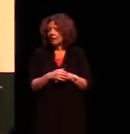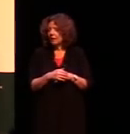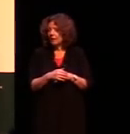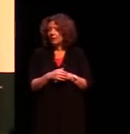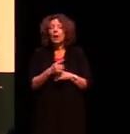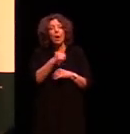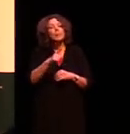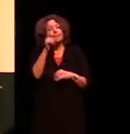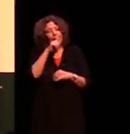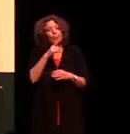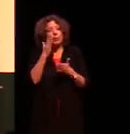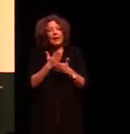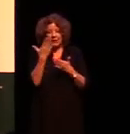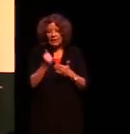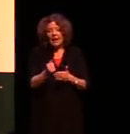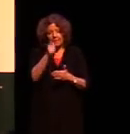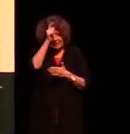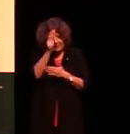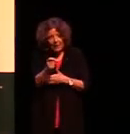that walked this sacred land before.